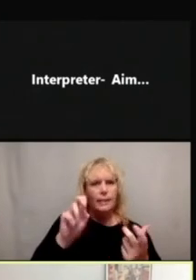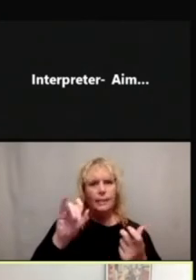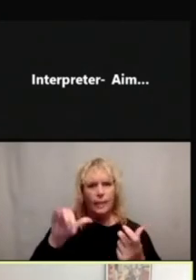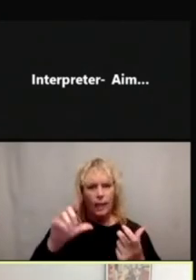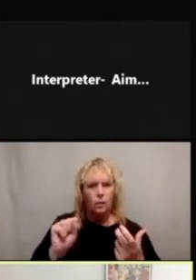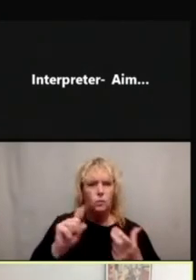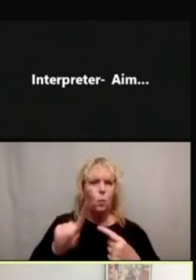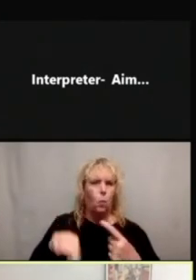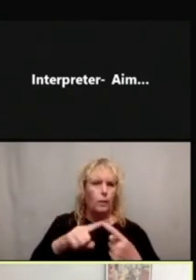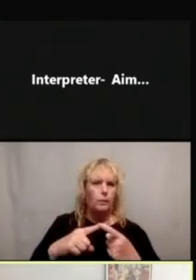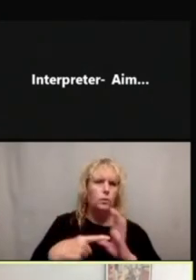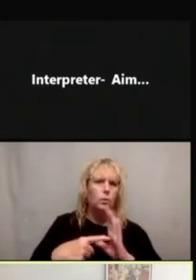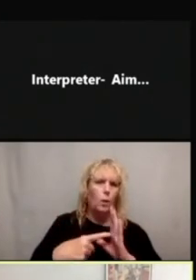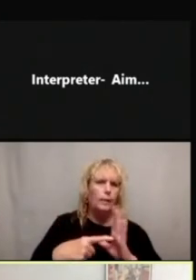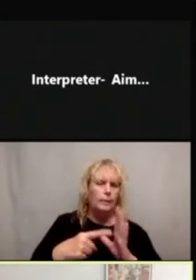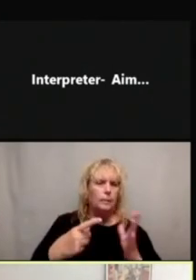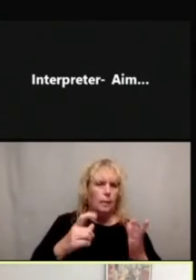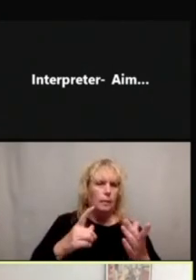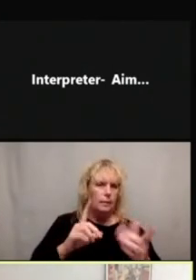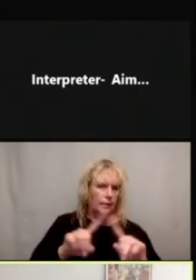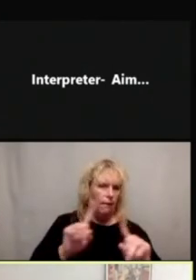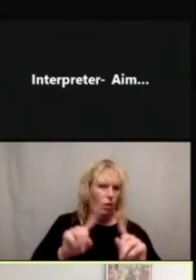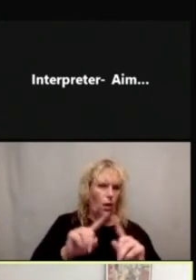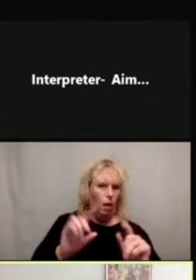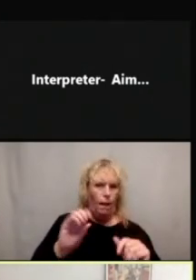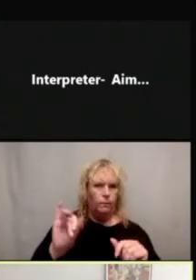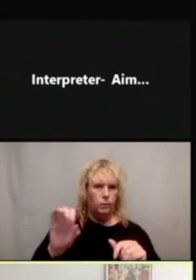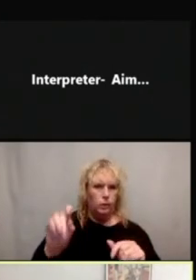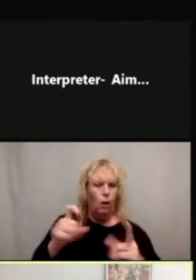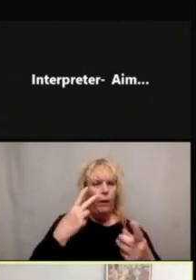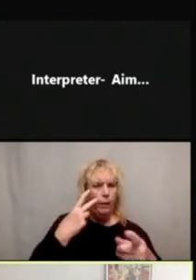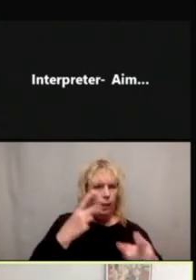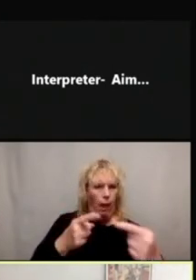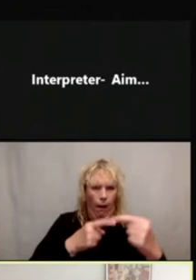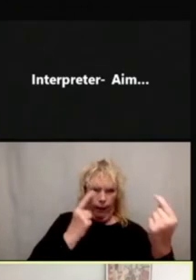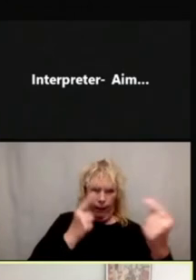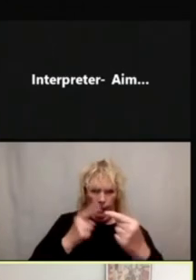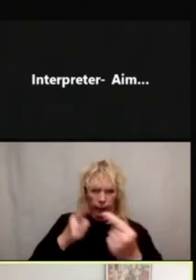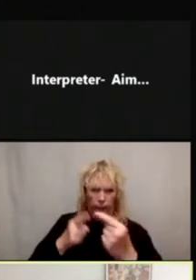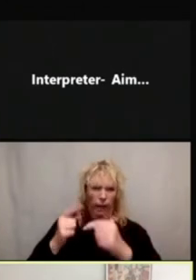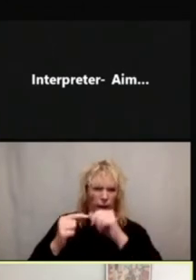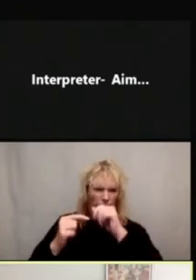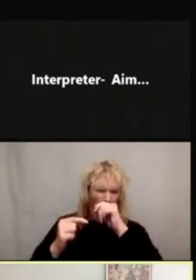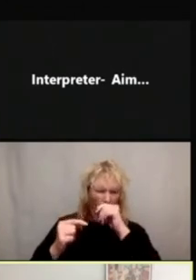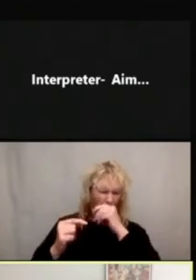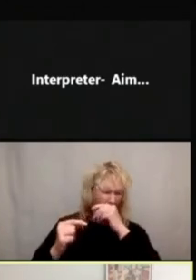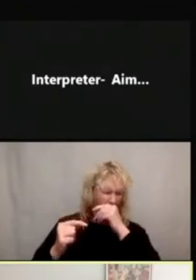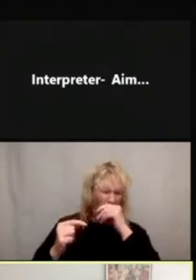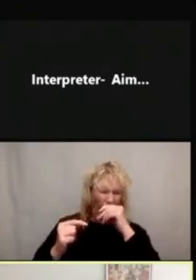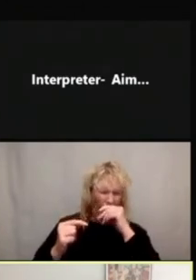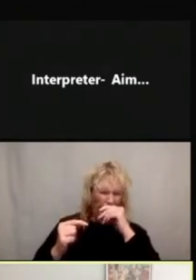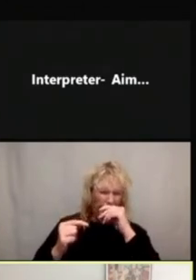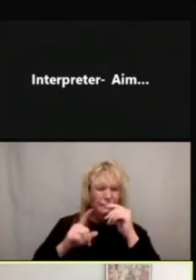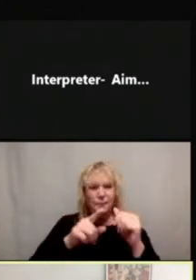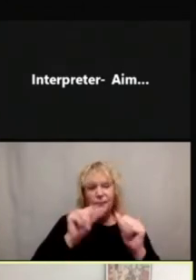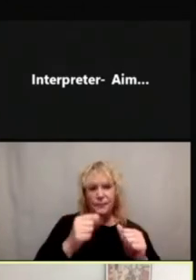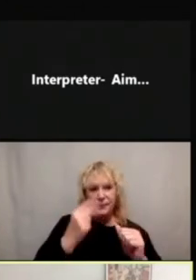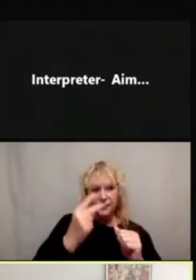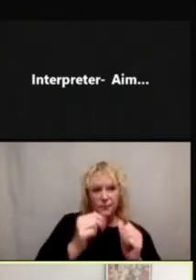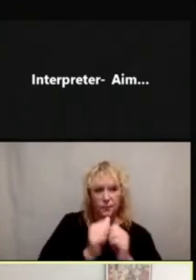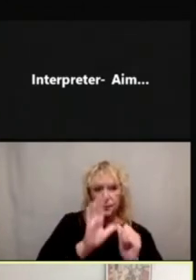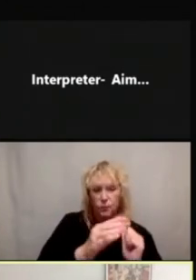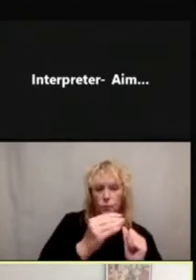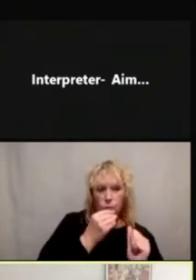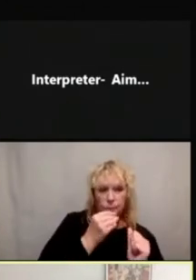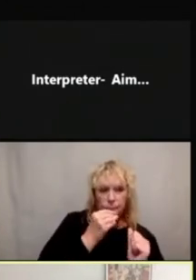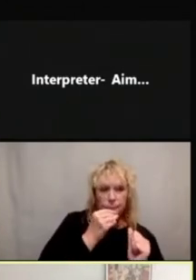examples. With allergies here, we've included some small details on the food so that users can